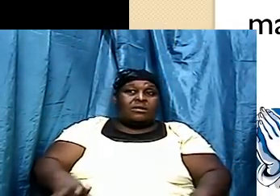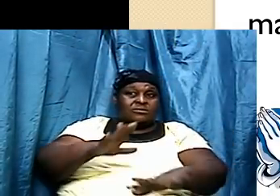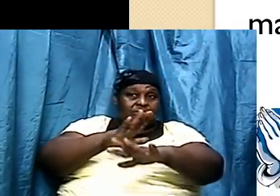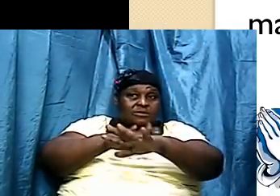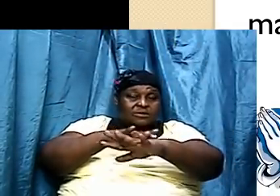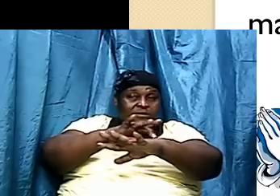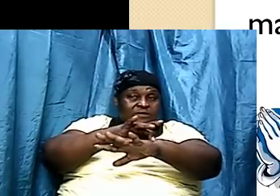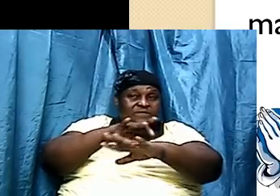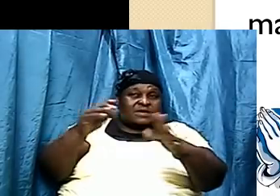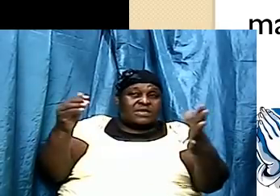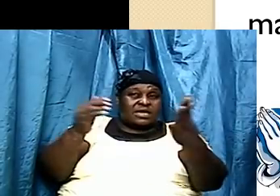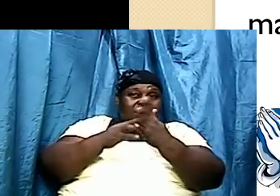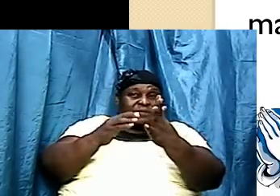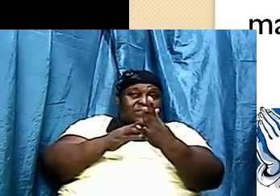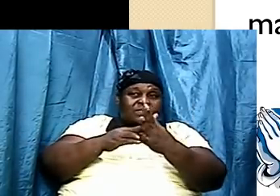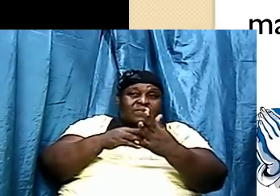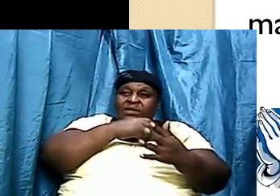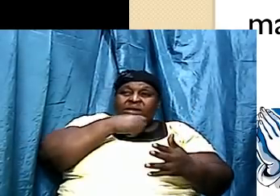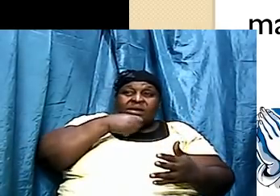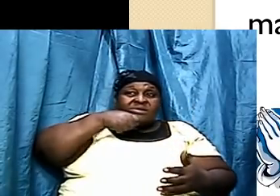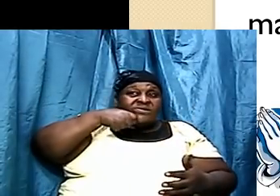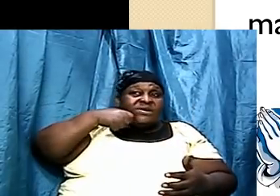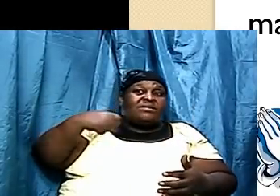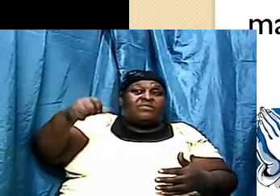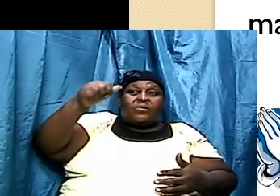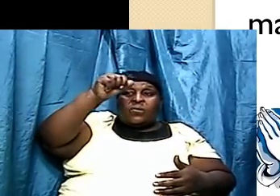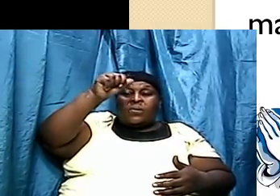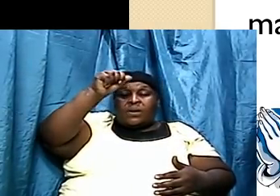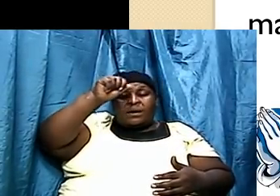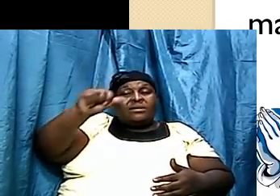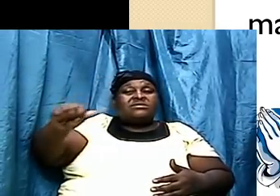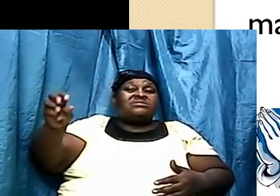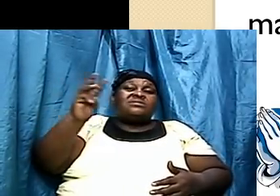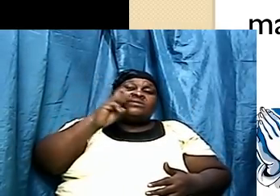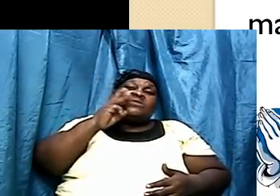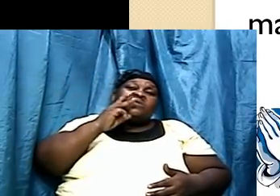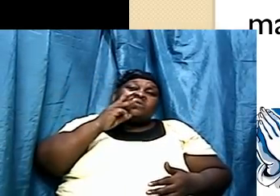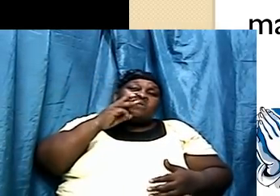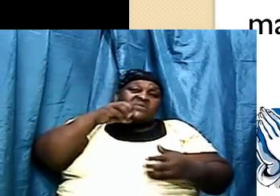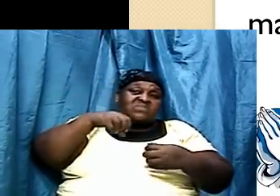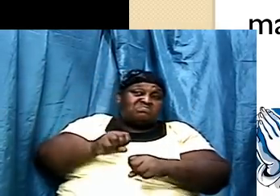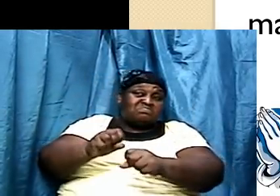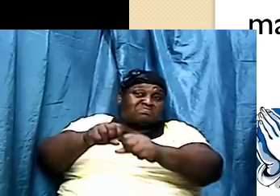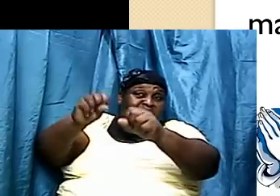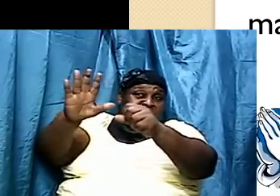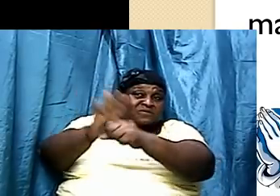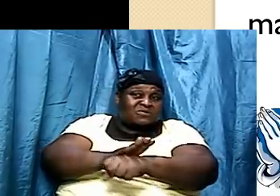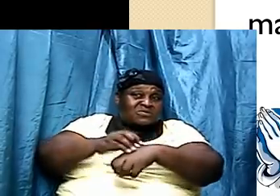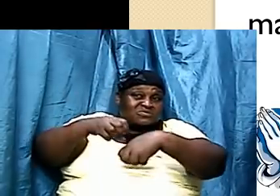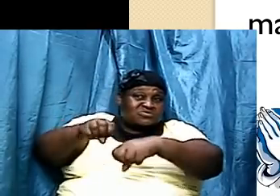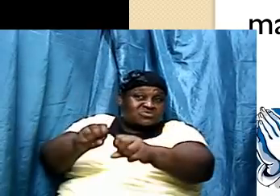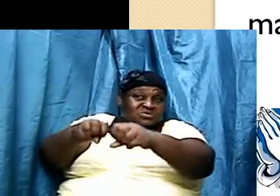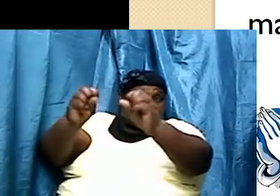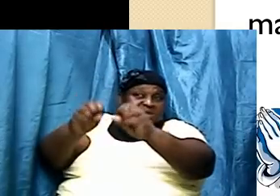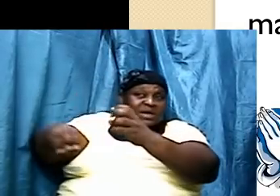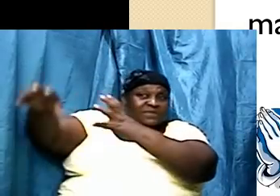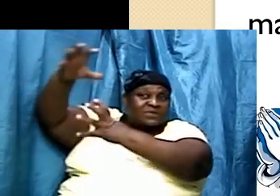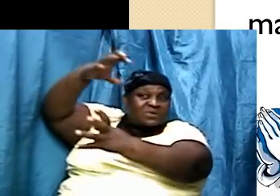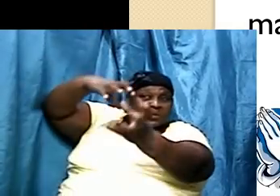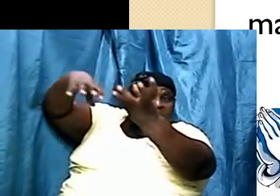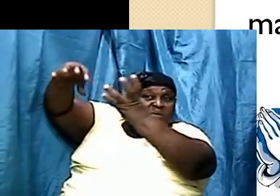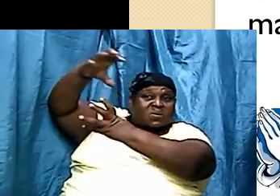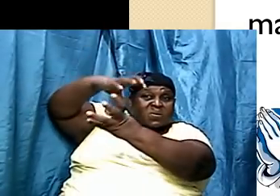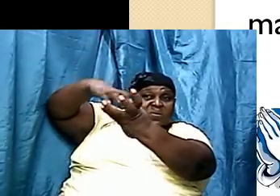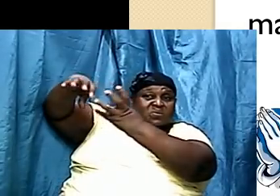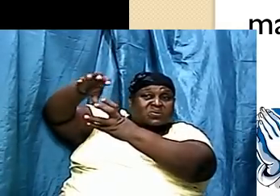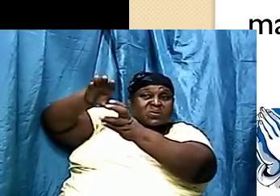he draws up the drops of water which distilled as rain to the streams the clouds pour down their moisture and abundant showers